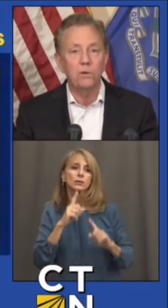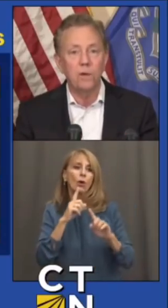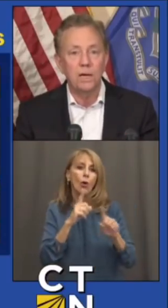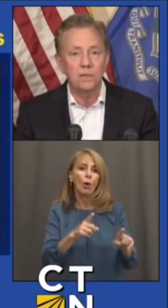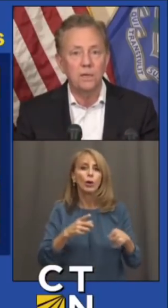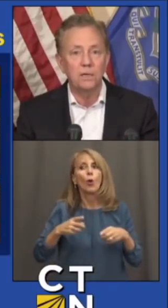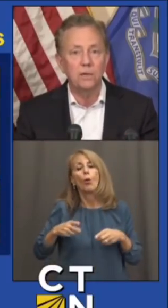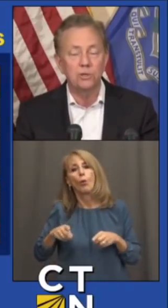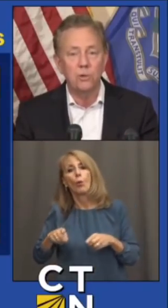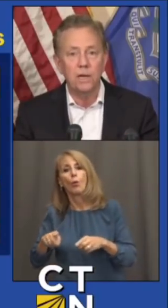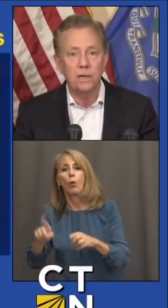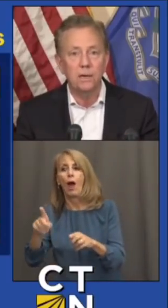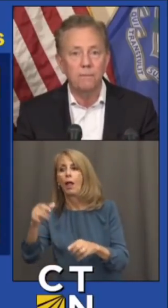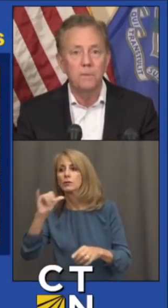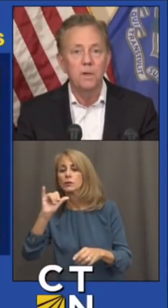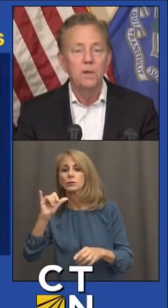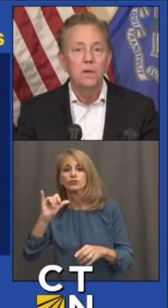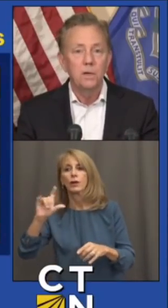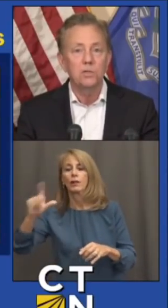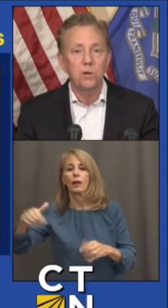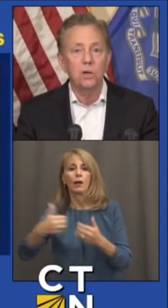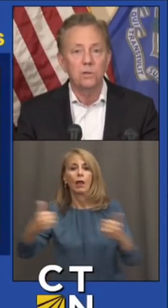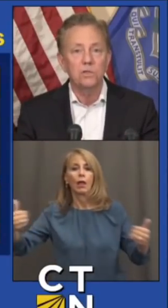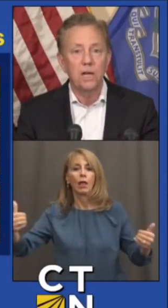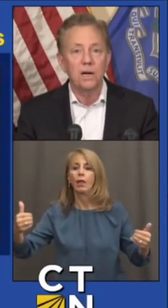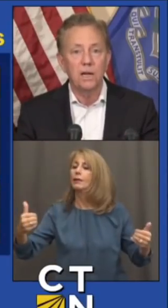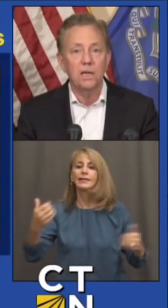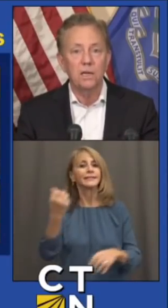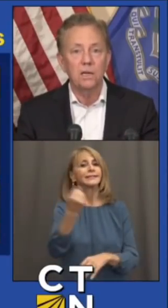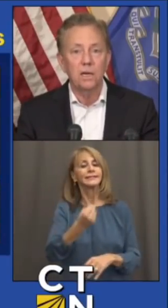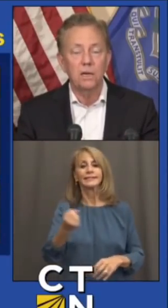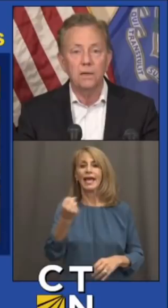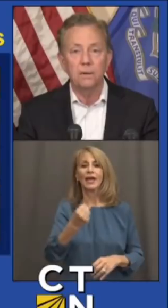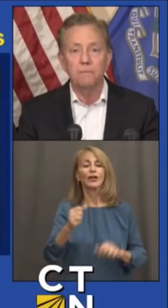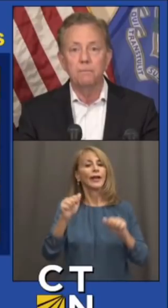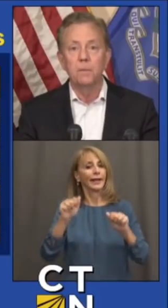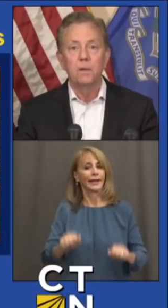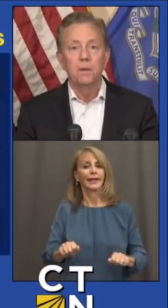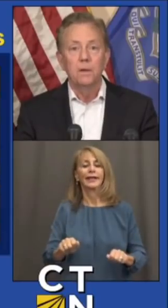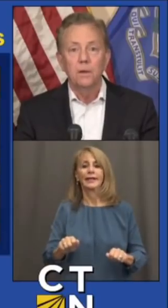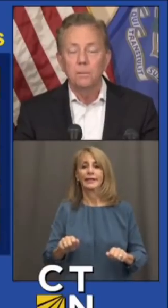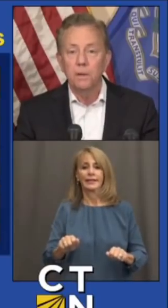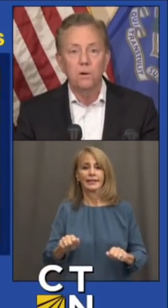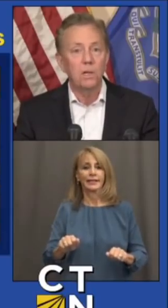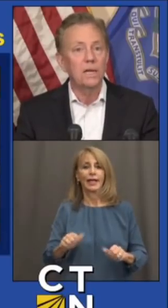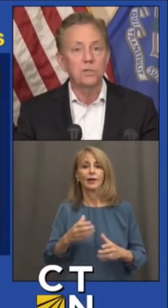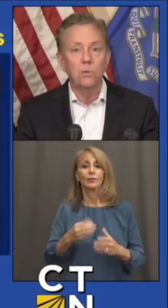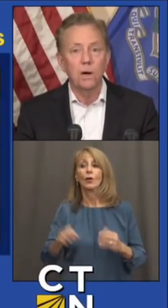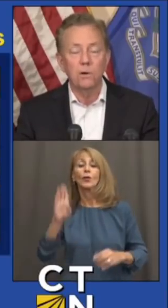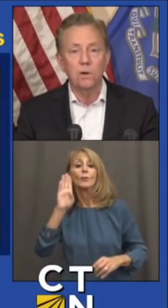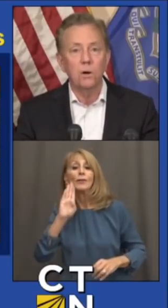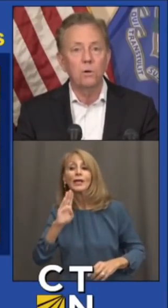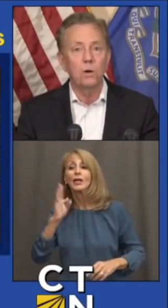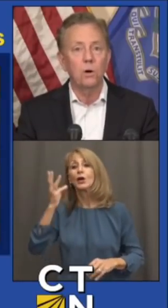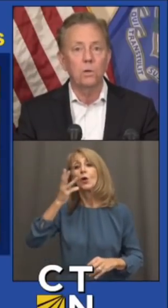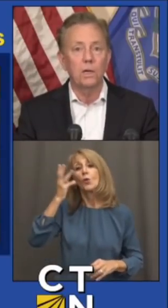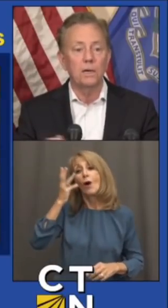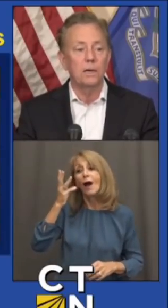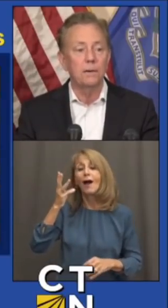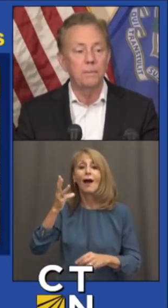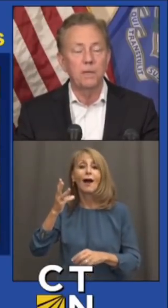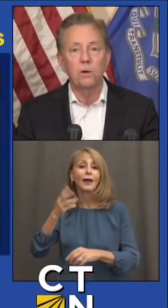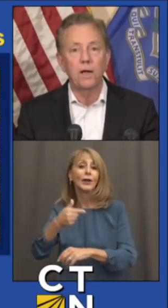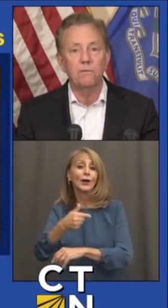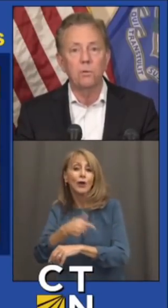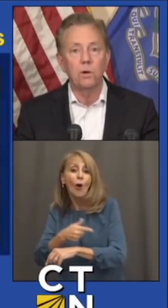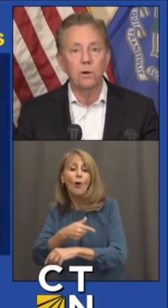meal while you got your drink, you know, starting on Saturday, you can get a beer, a glass of wine or a Coca-Cola